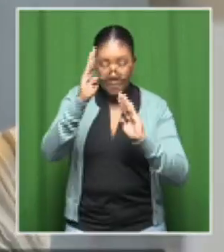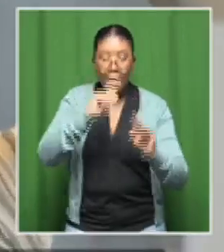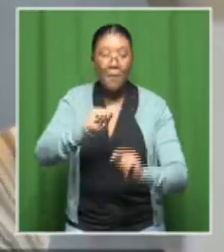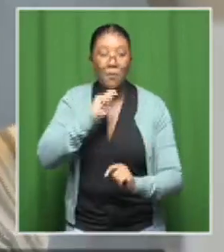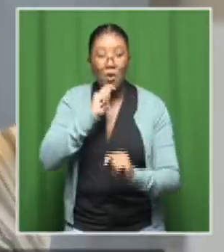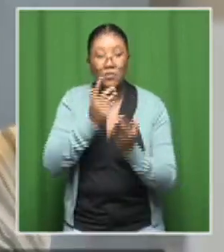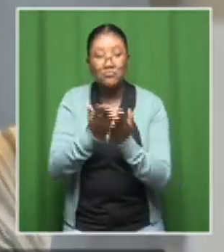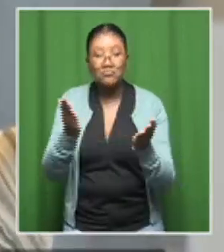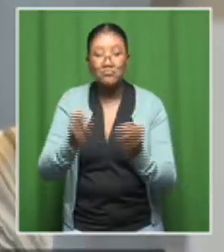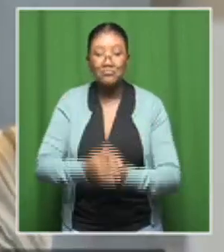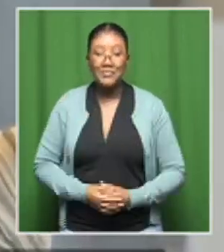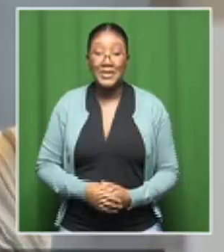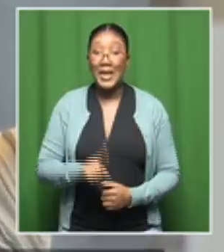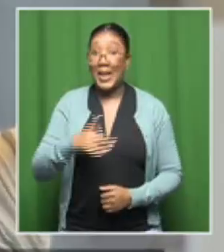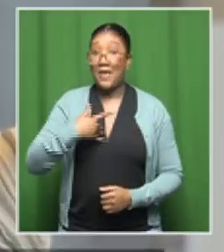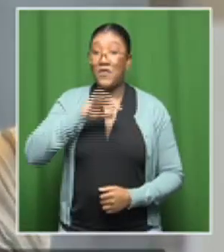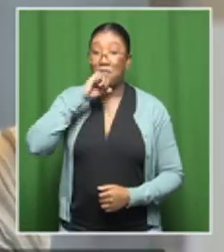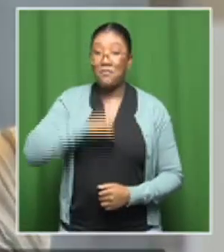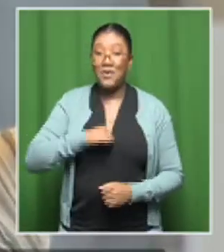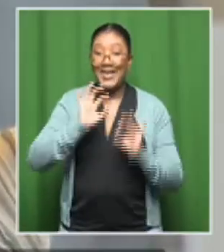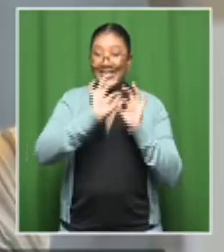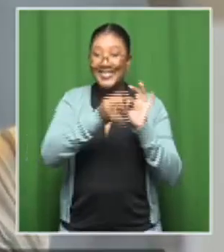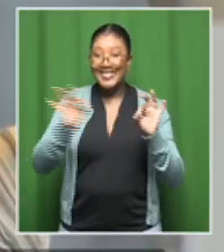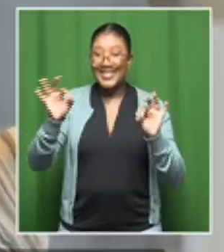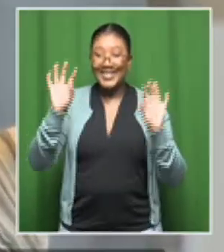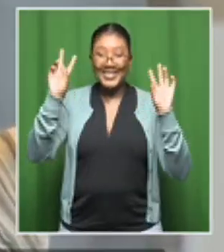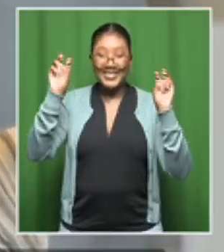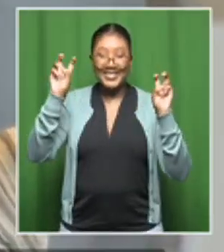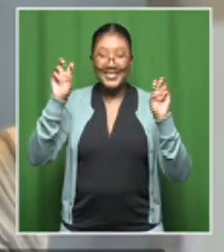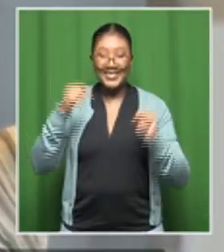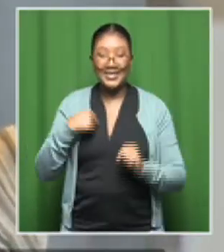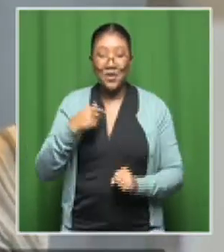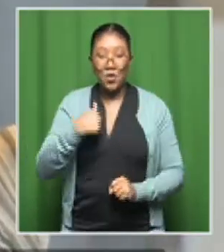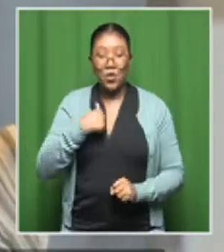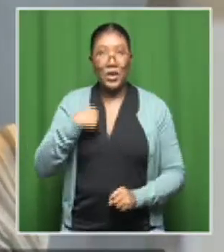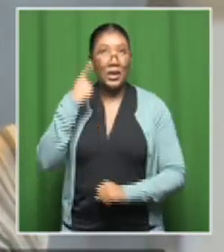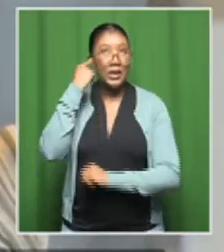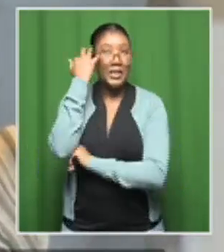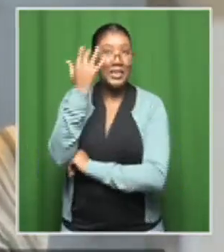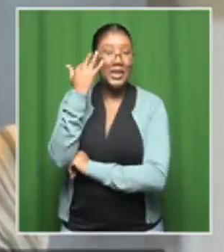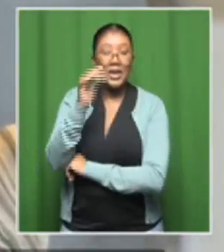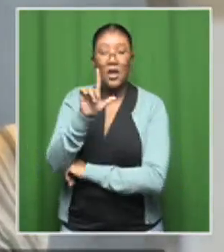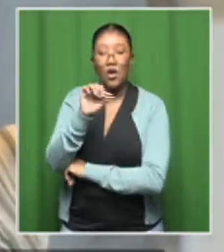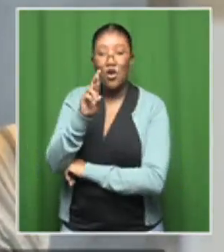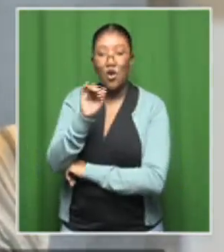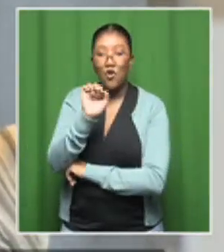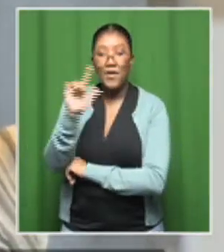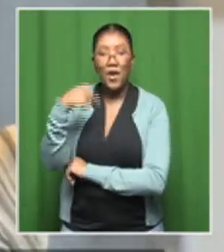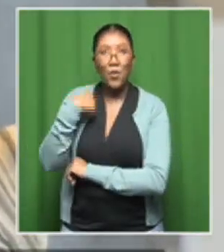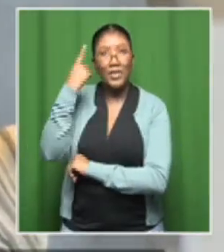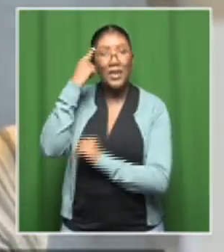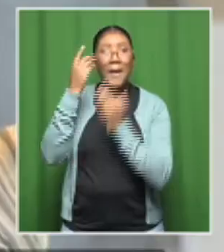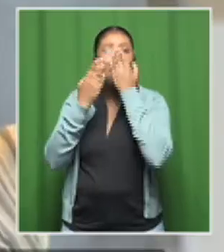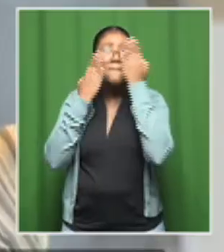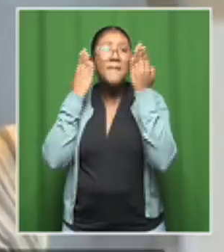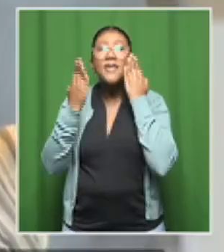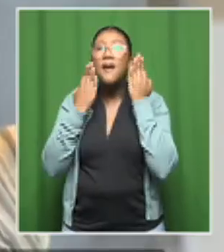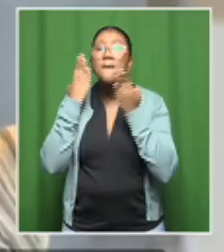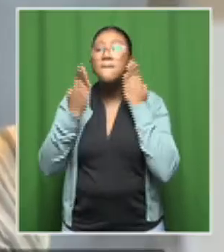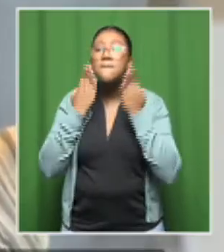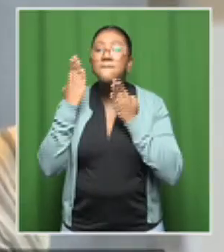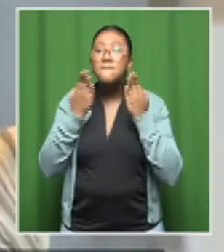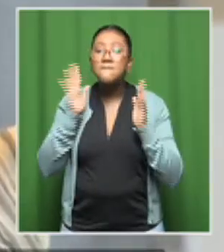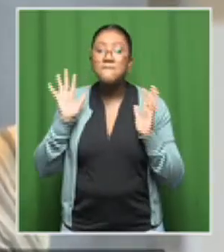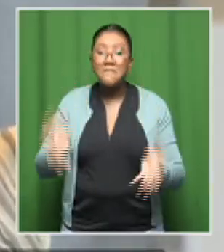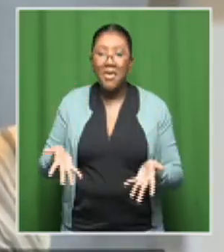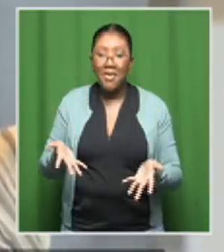always love to start with the sentence that when people think about L'Oreal, they think about a beauty brand. But we consider ourselves to